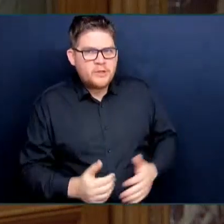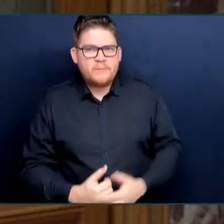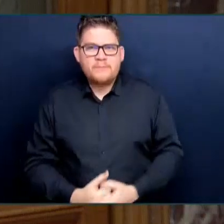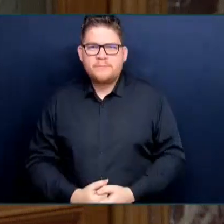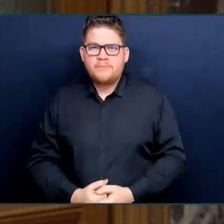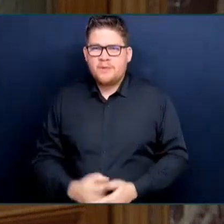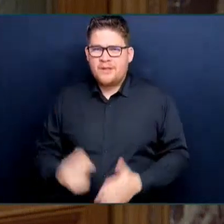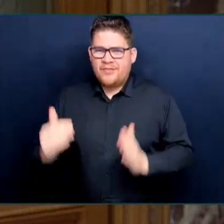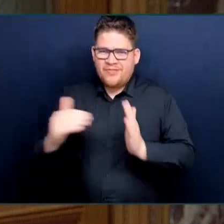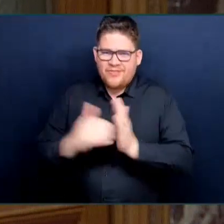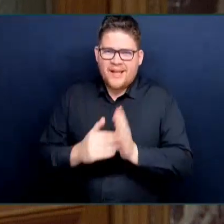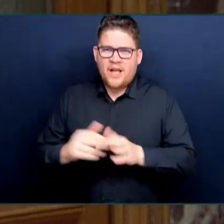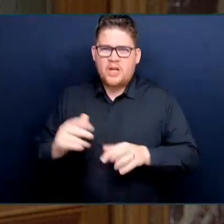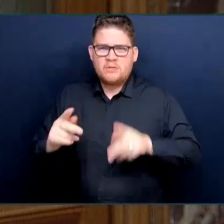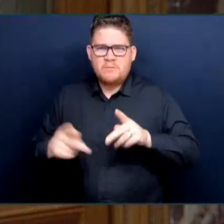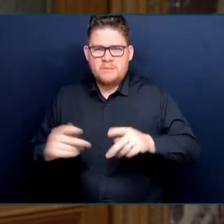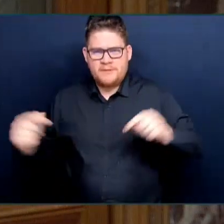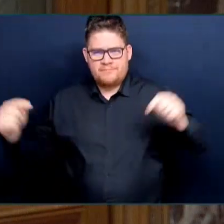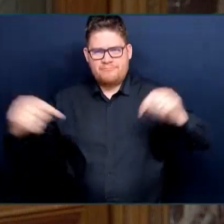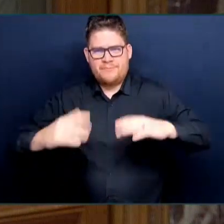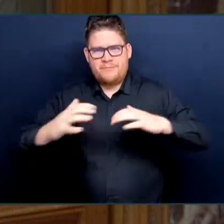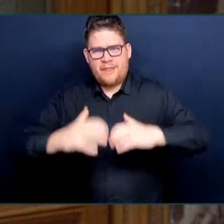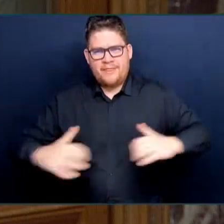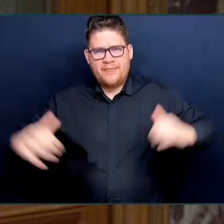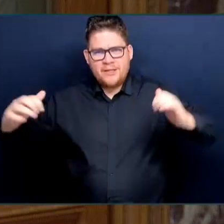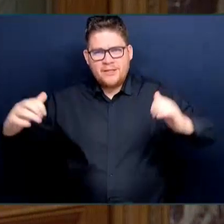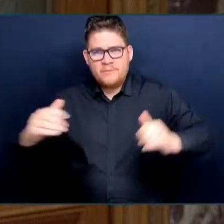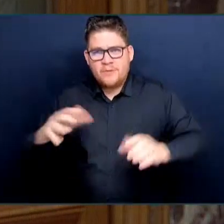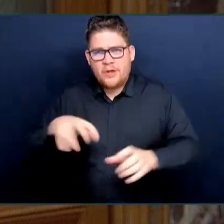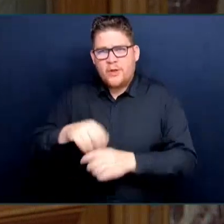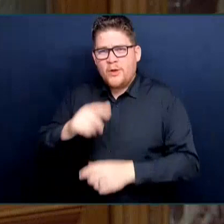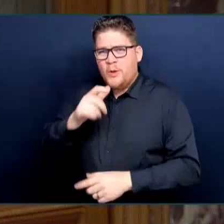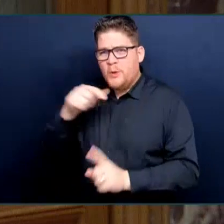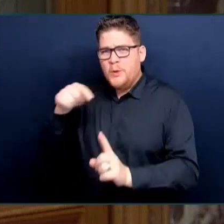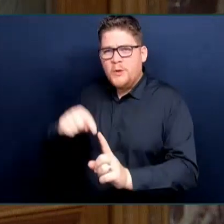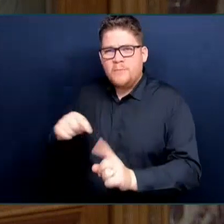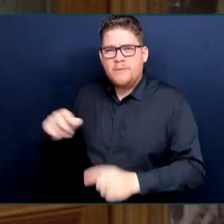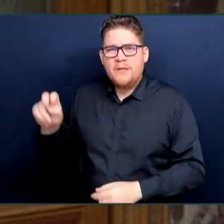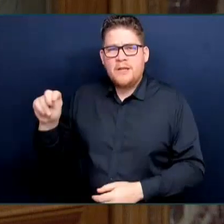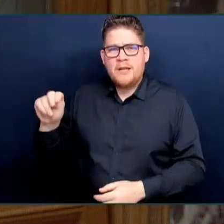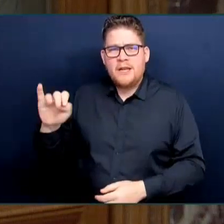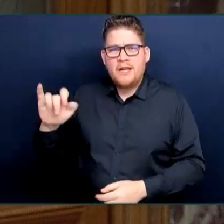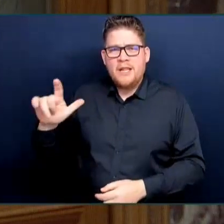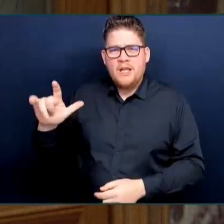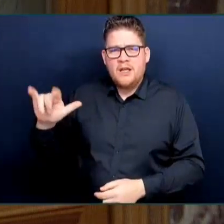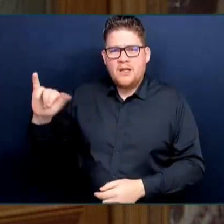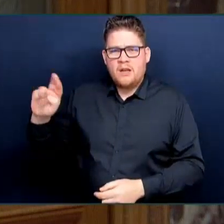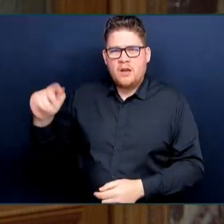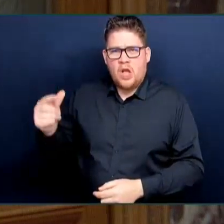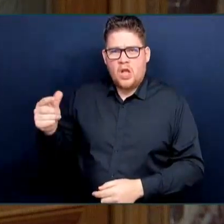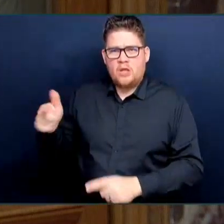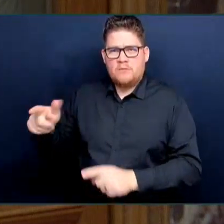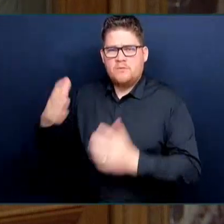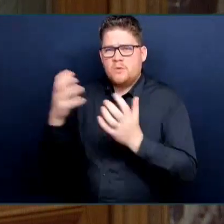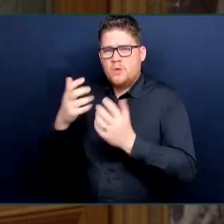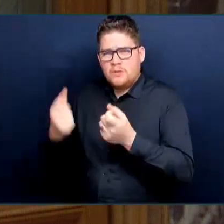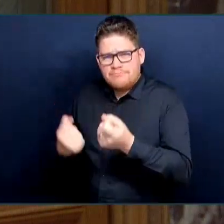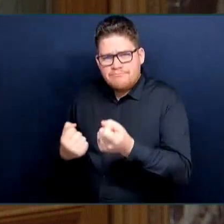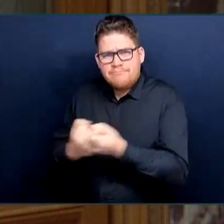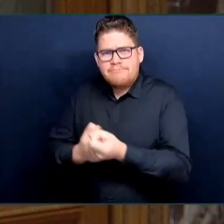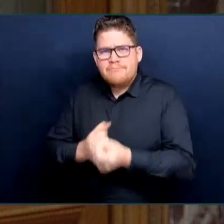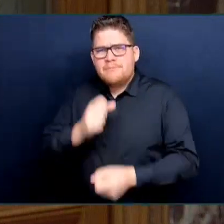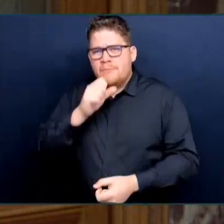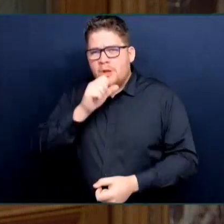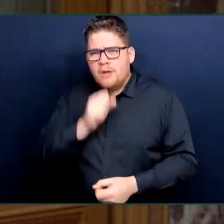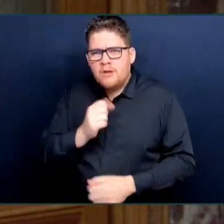to show their support for old growth protection in B.C. And while this government has made some important changes, old growth trees